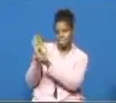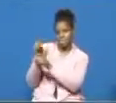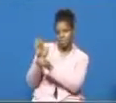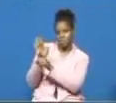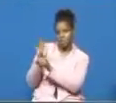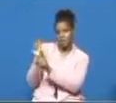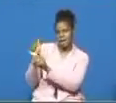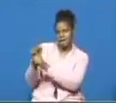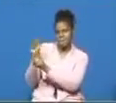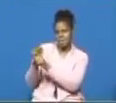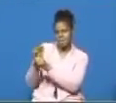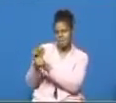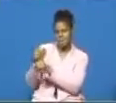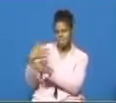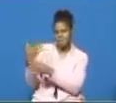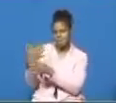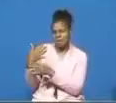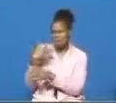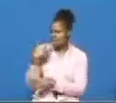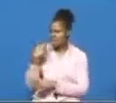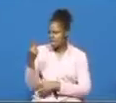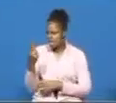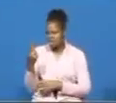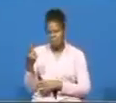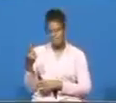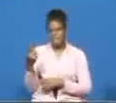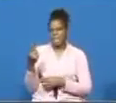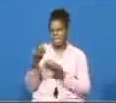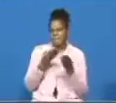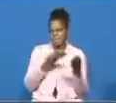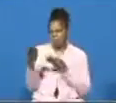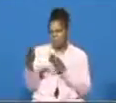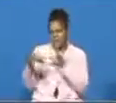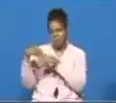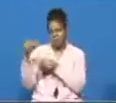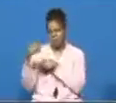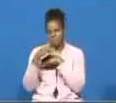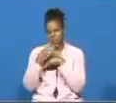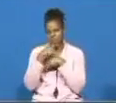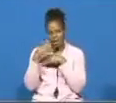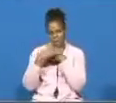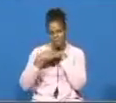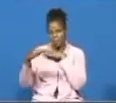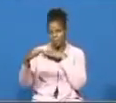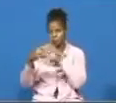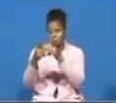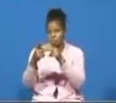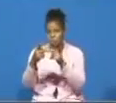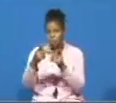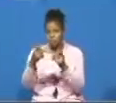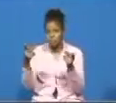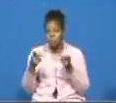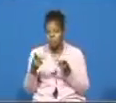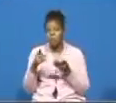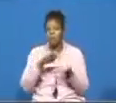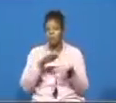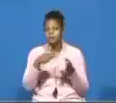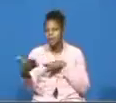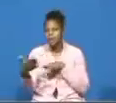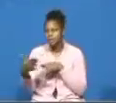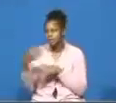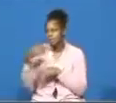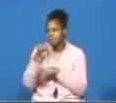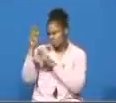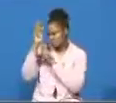accusing him of carrying them into the wilderness to die and they they they they they they had disrespected the man of